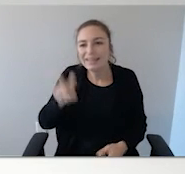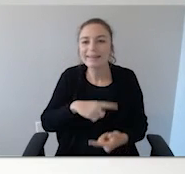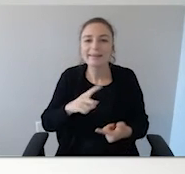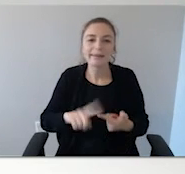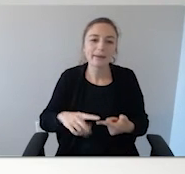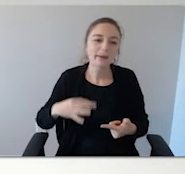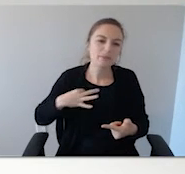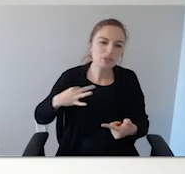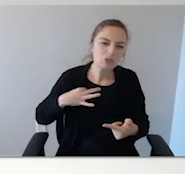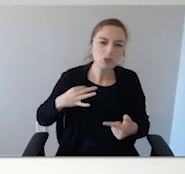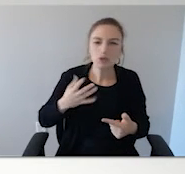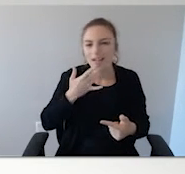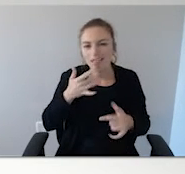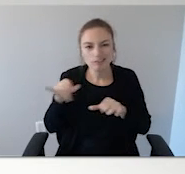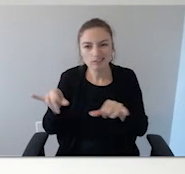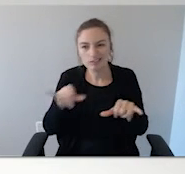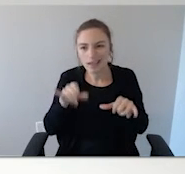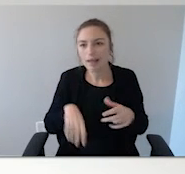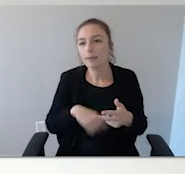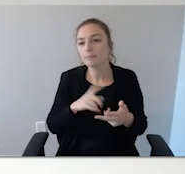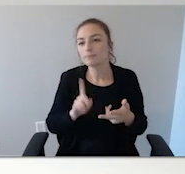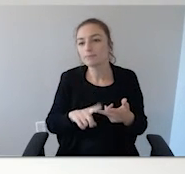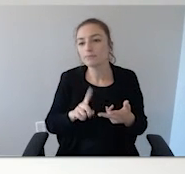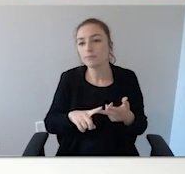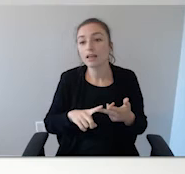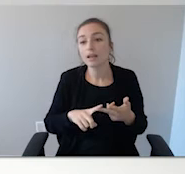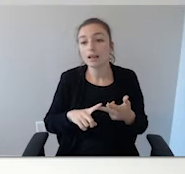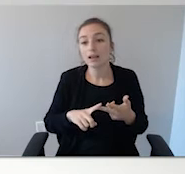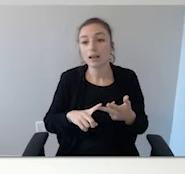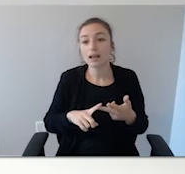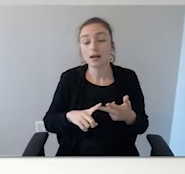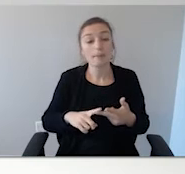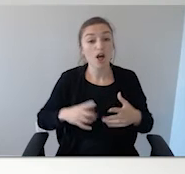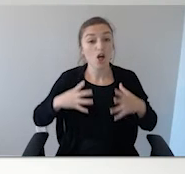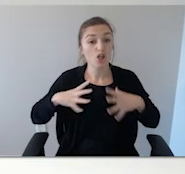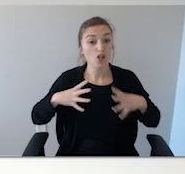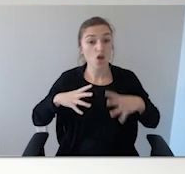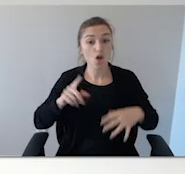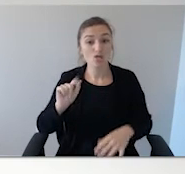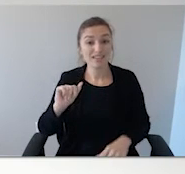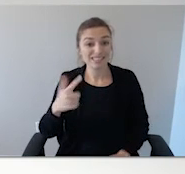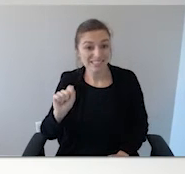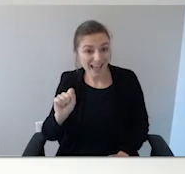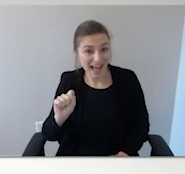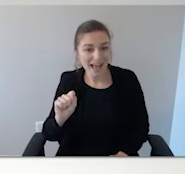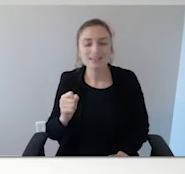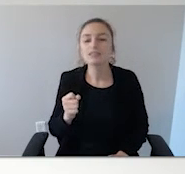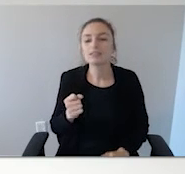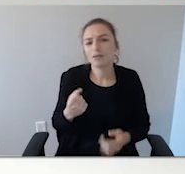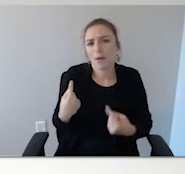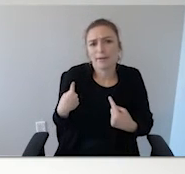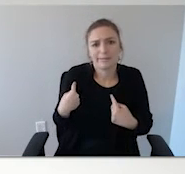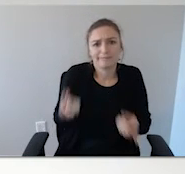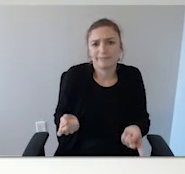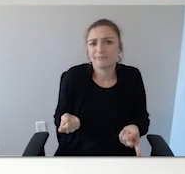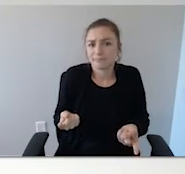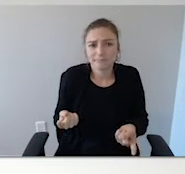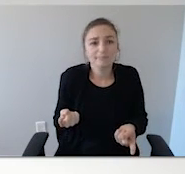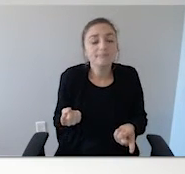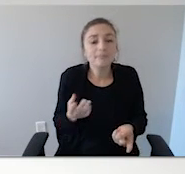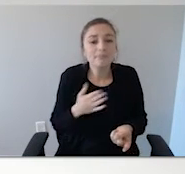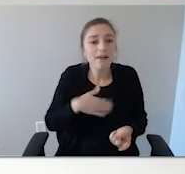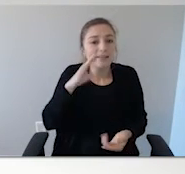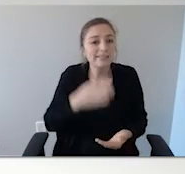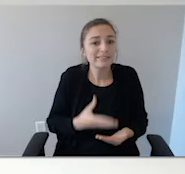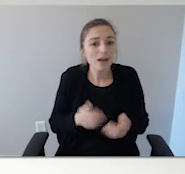Clothing tags, this is something new. Yes, my son's 28, we're just now addressing clothing tags. I've been writing his name in all of his clothes because he's with the group home.